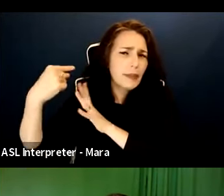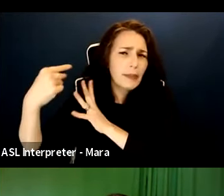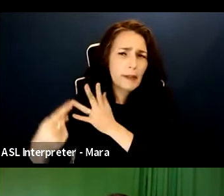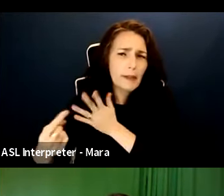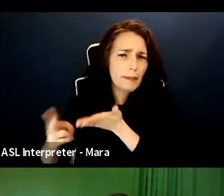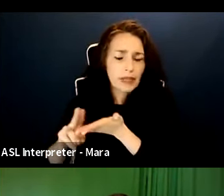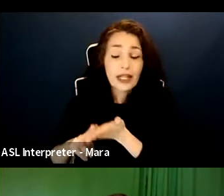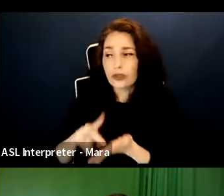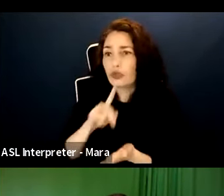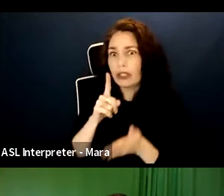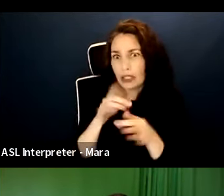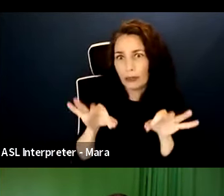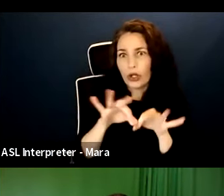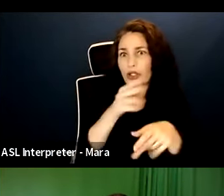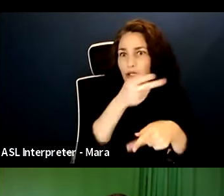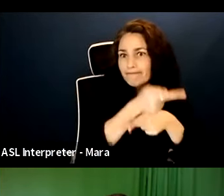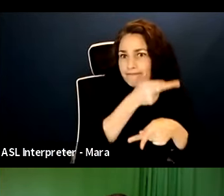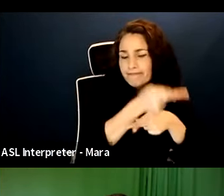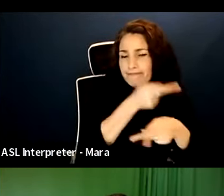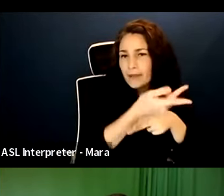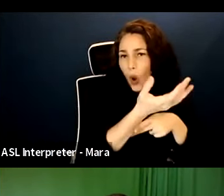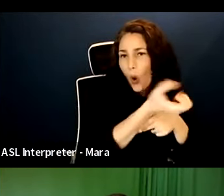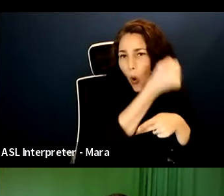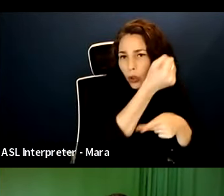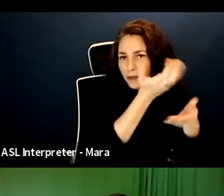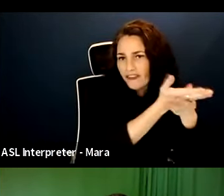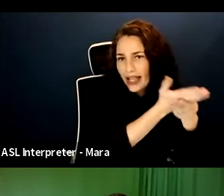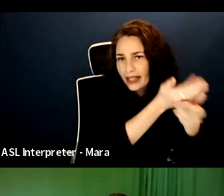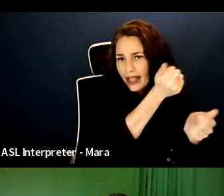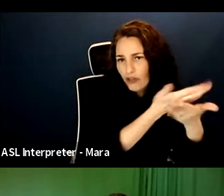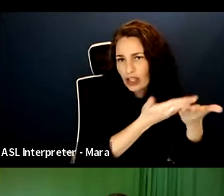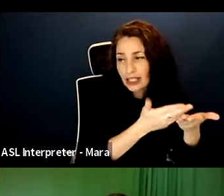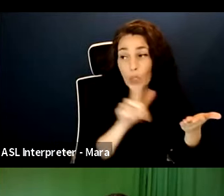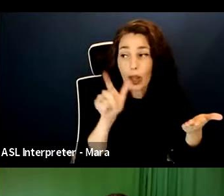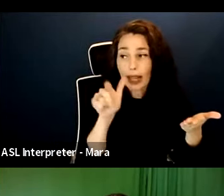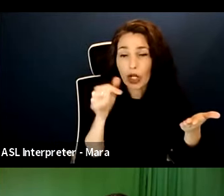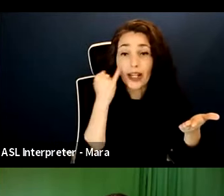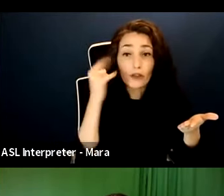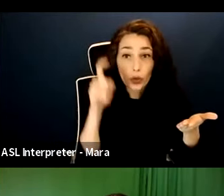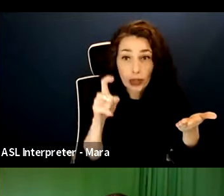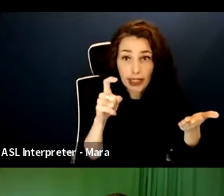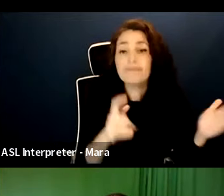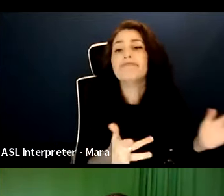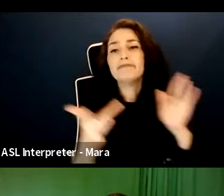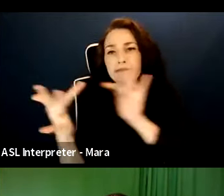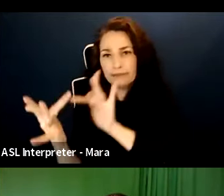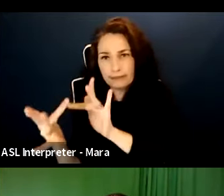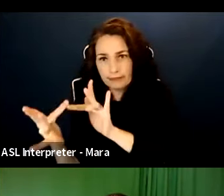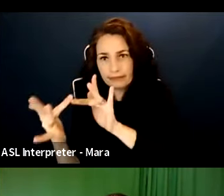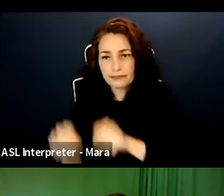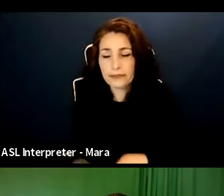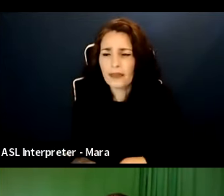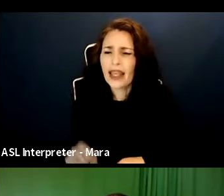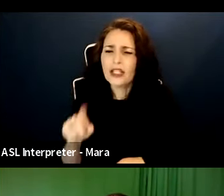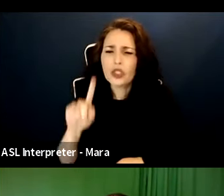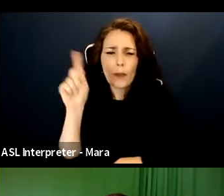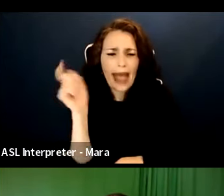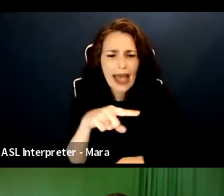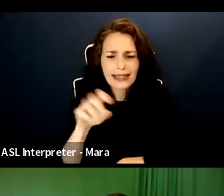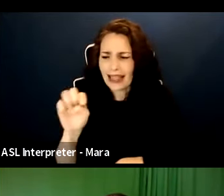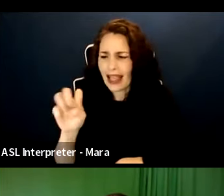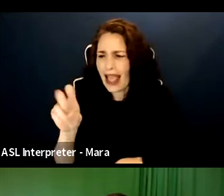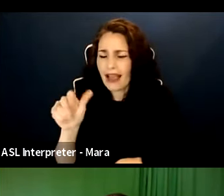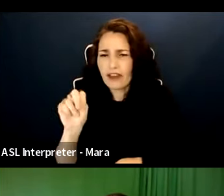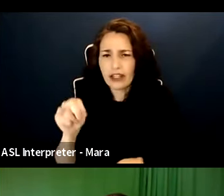so that you can reach back out to people. This question, I'll start with Evan. Do you want to talk anything about from the content